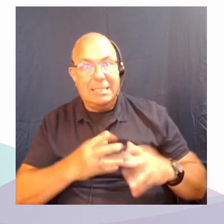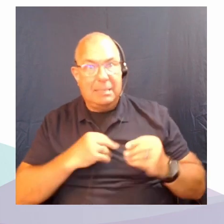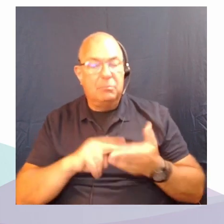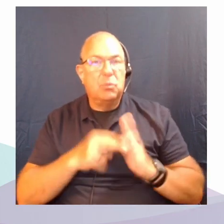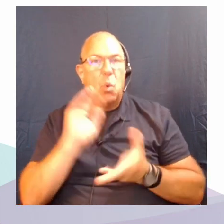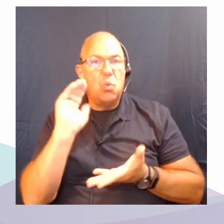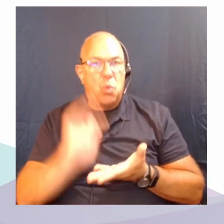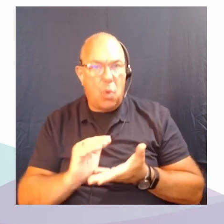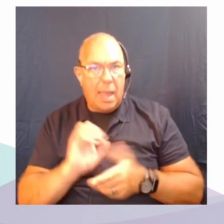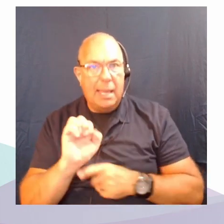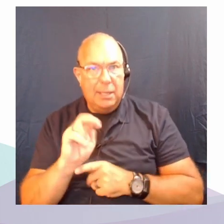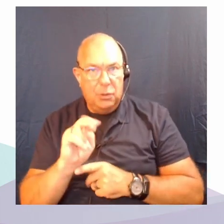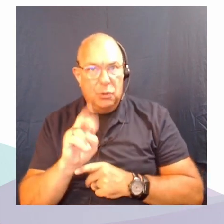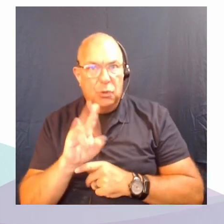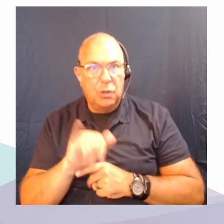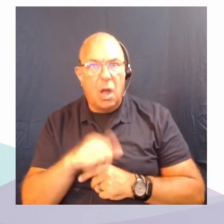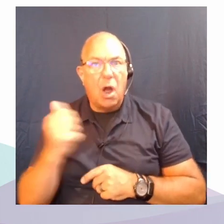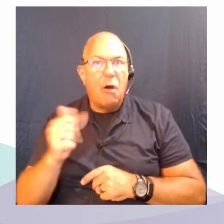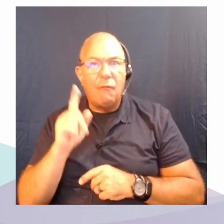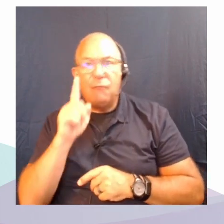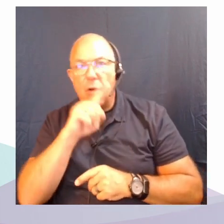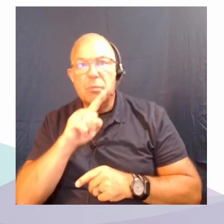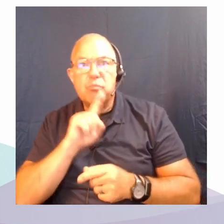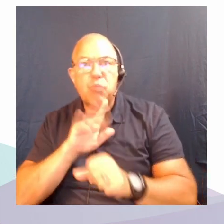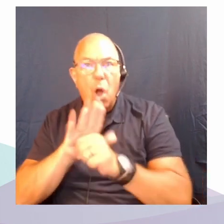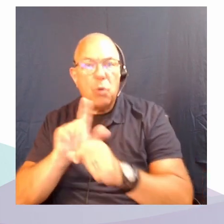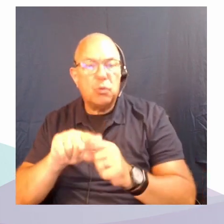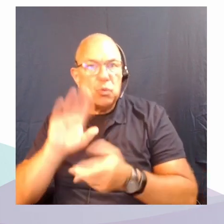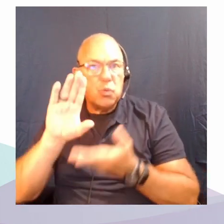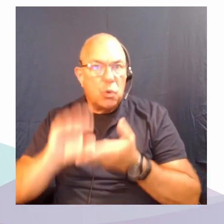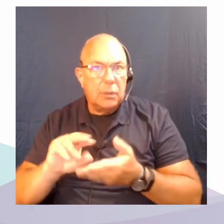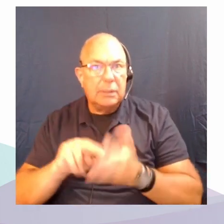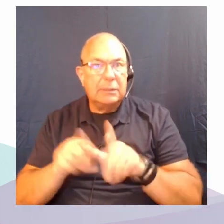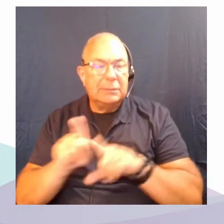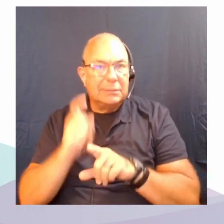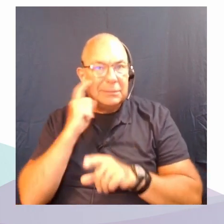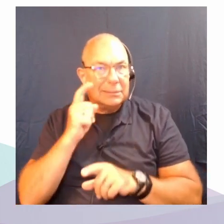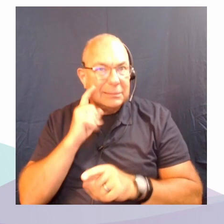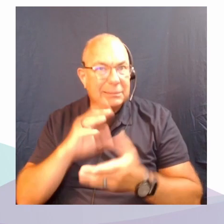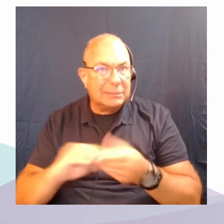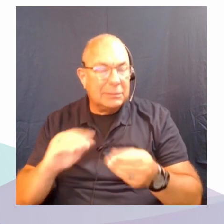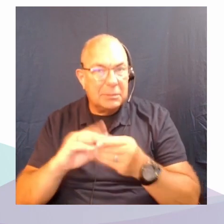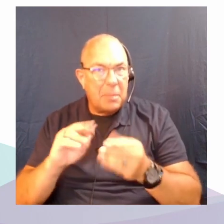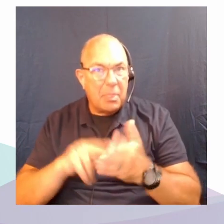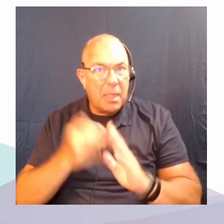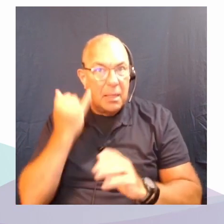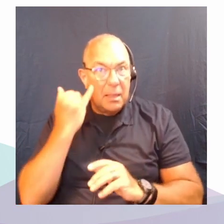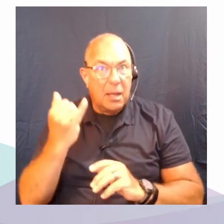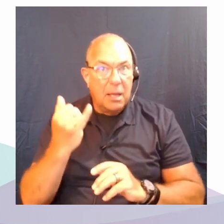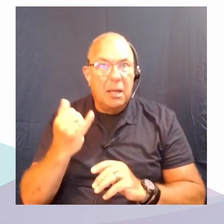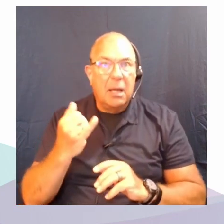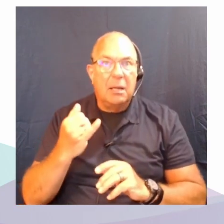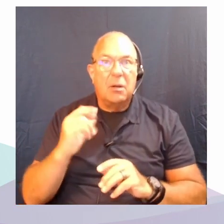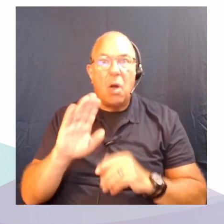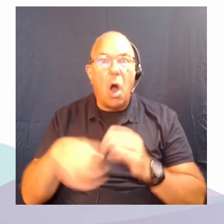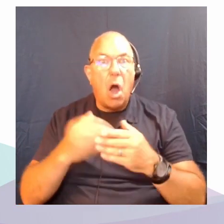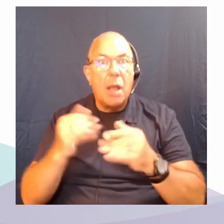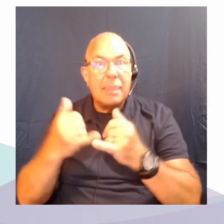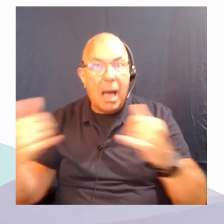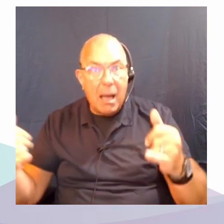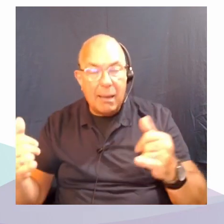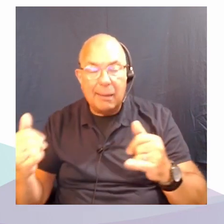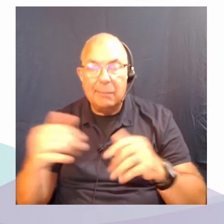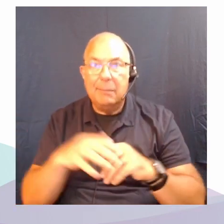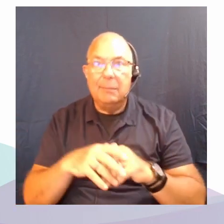false promises of reducing energy, as Emma mentioned, right? even the idea that going all online is somehow not having an